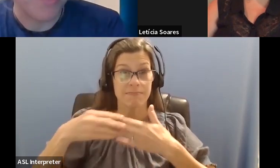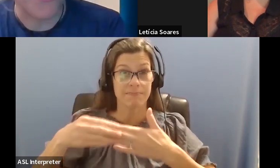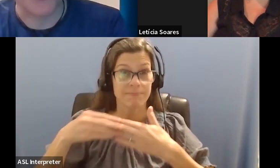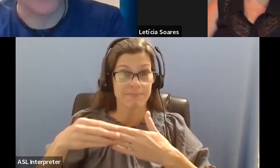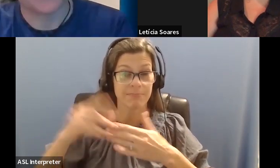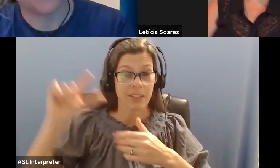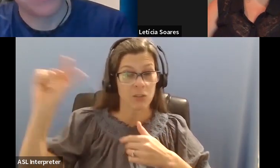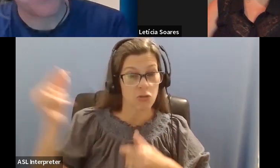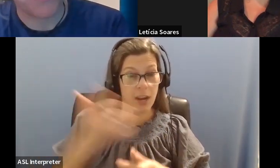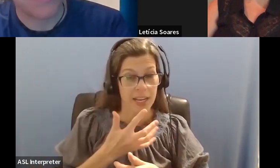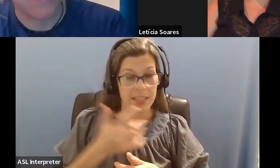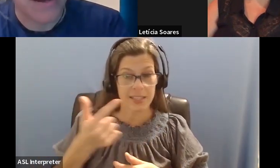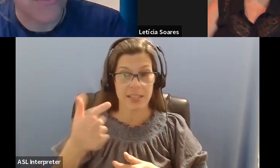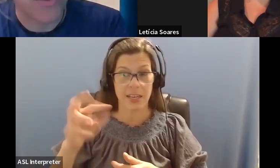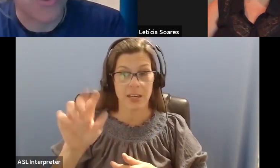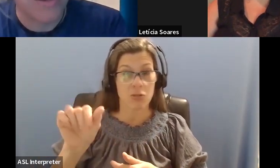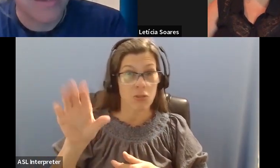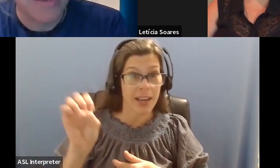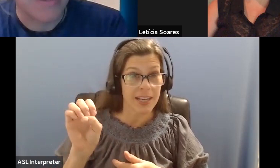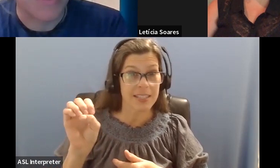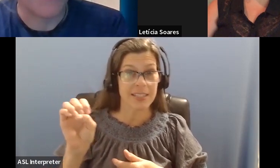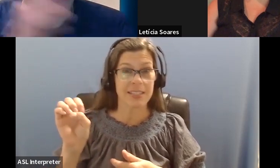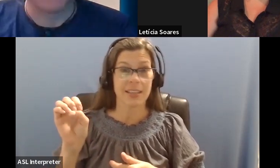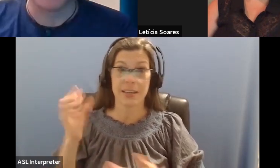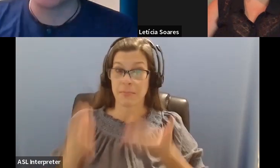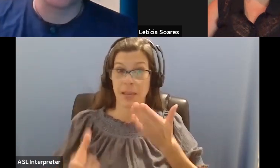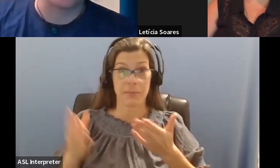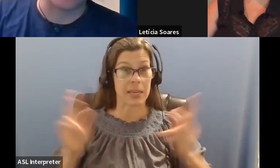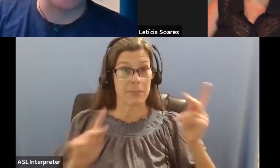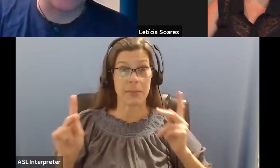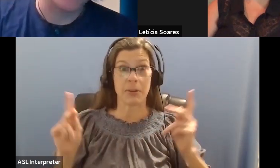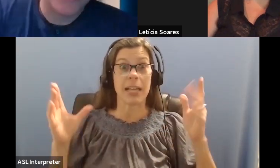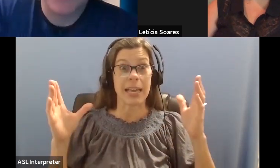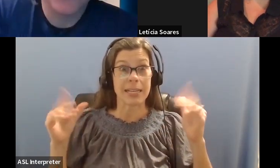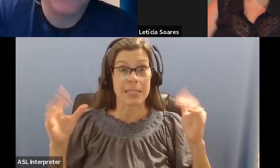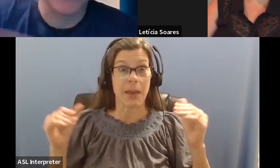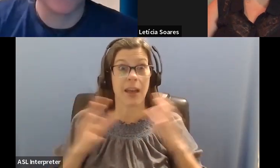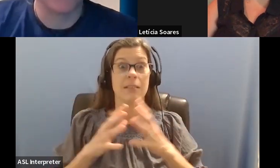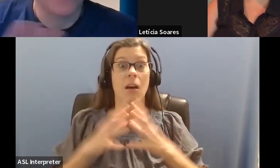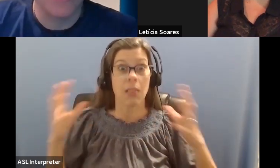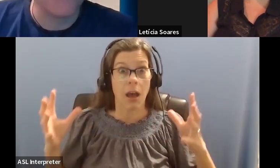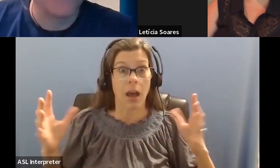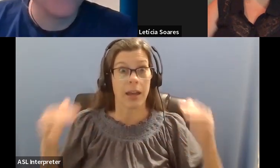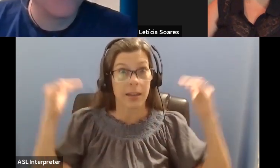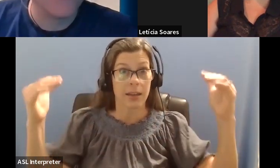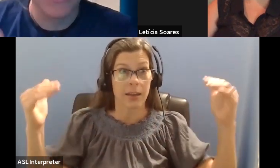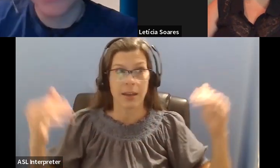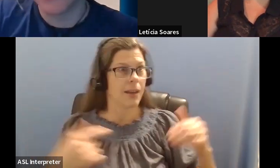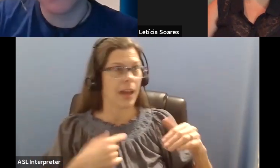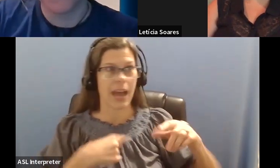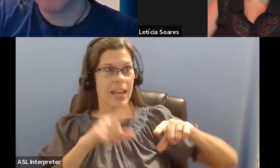maybe you had before or what other people might expect from you. Um, and being able to say, no, like, I can't, I can't do that. I don't have,